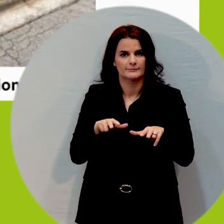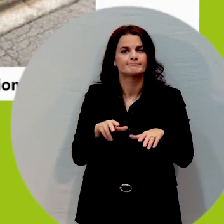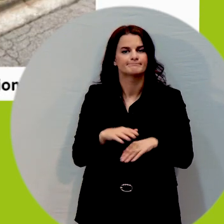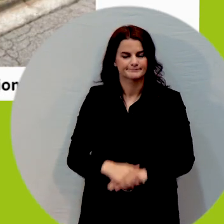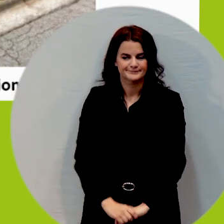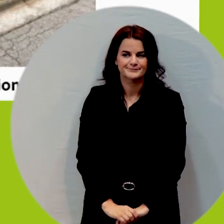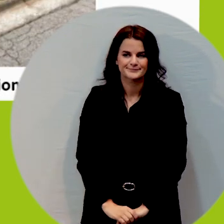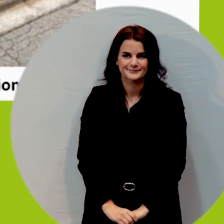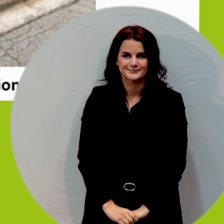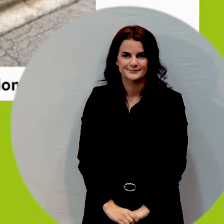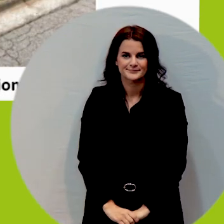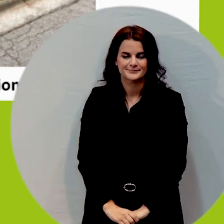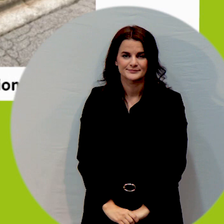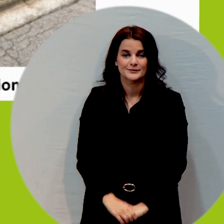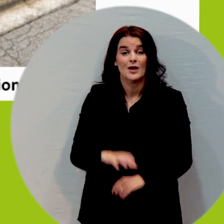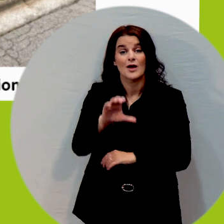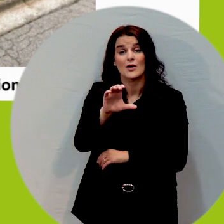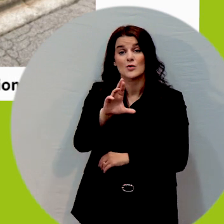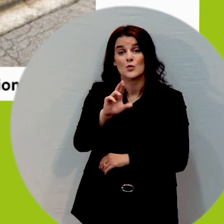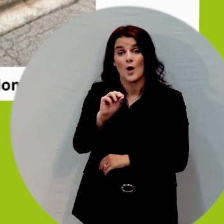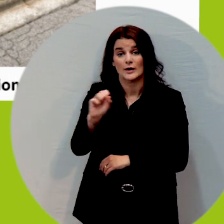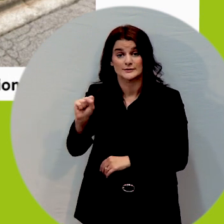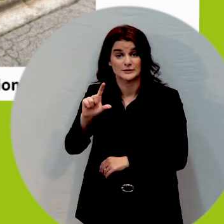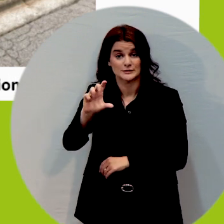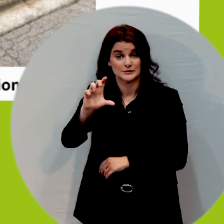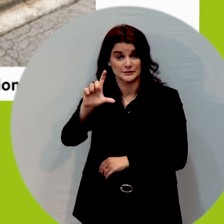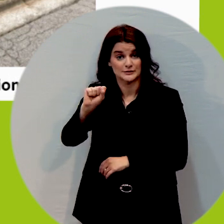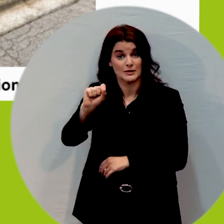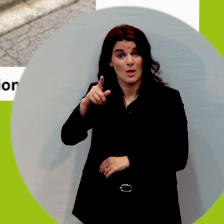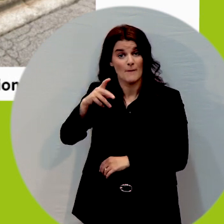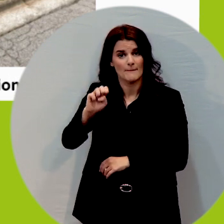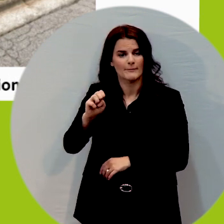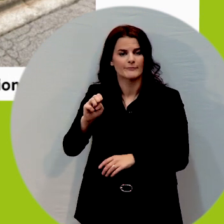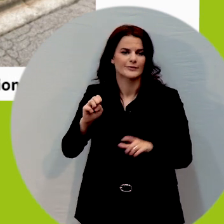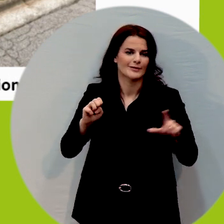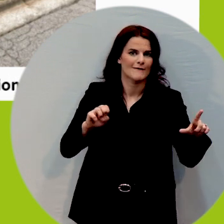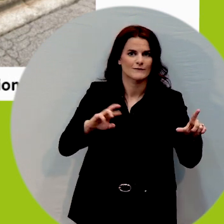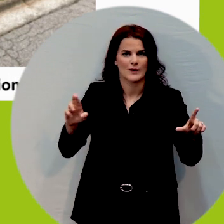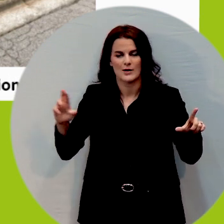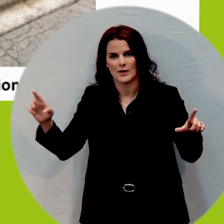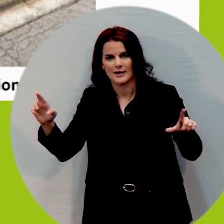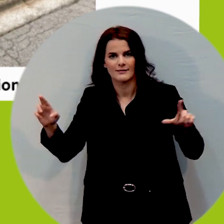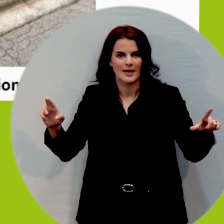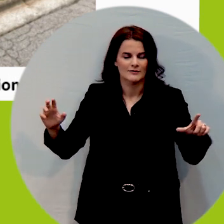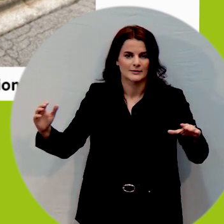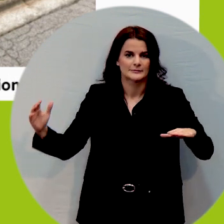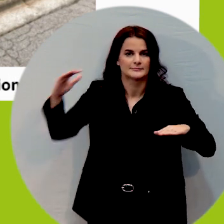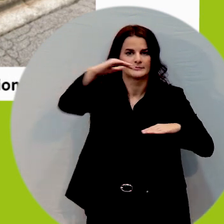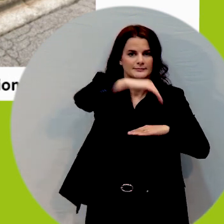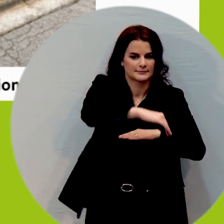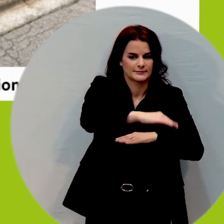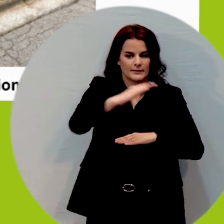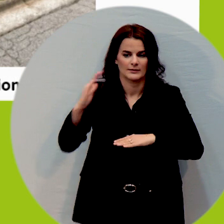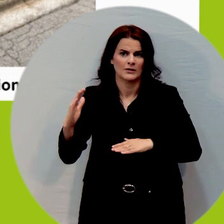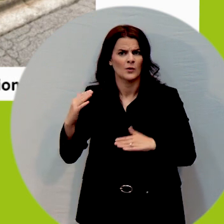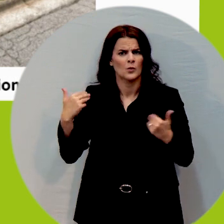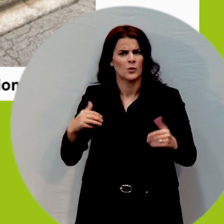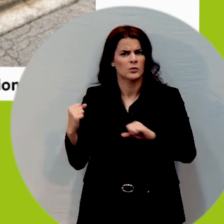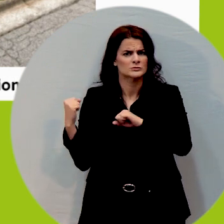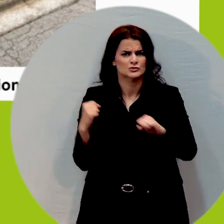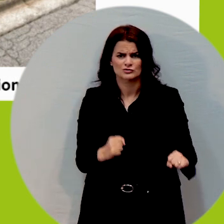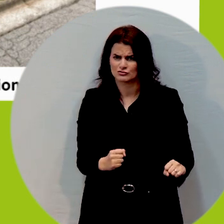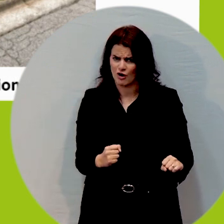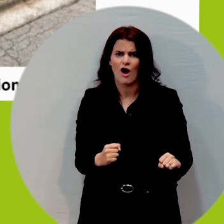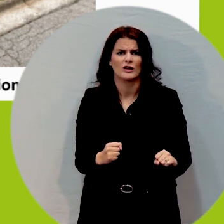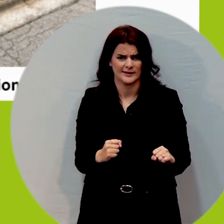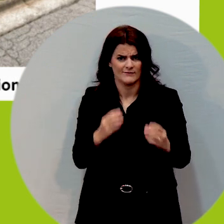The cross slope findings across the entire data collection set again very strong information coming in